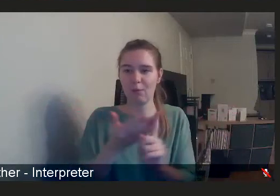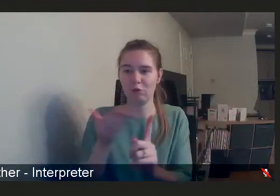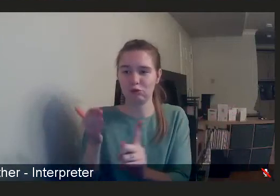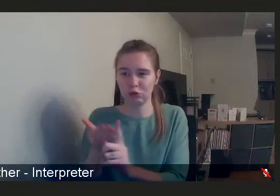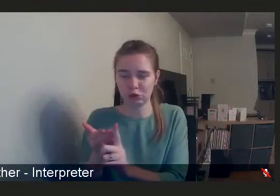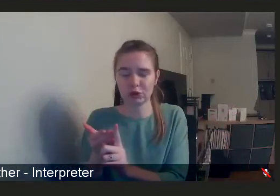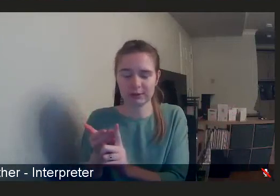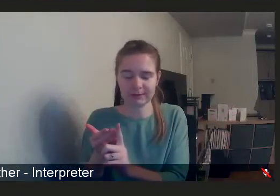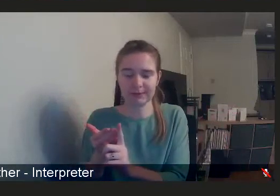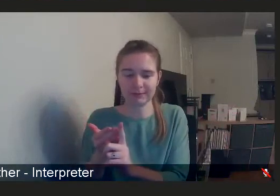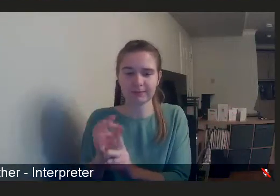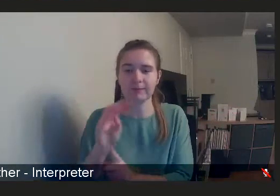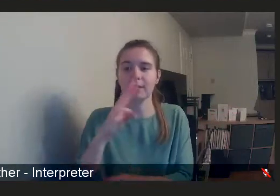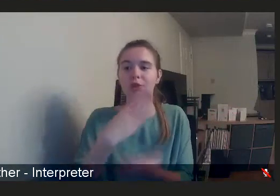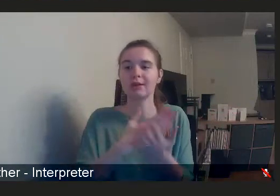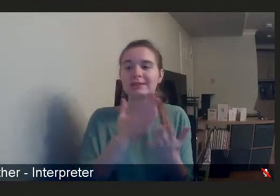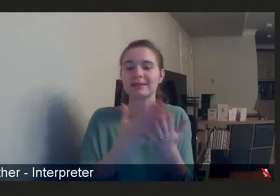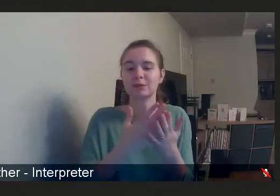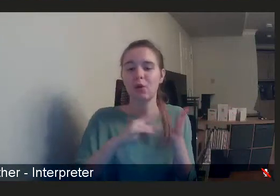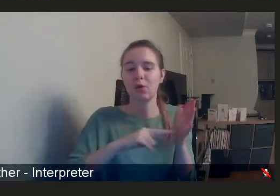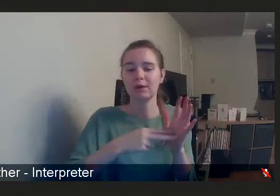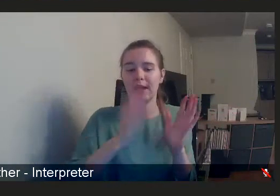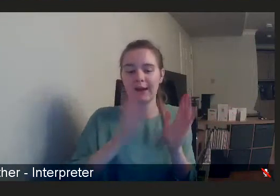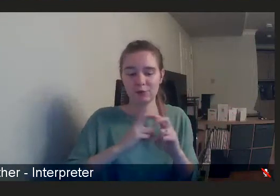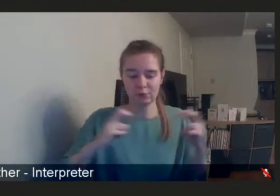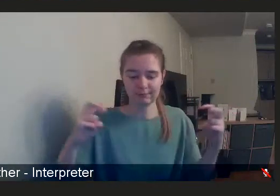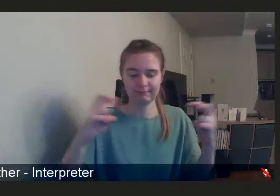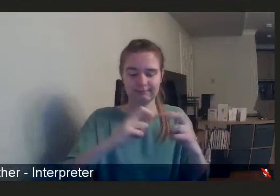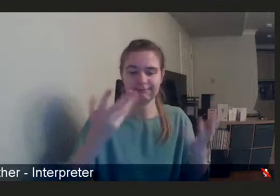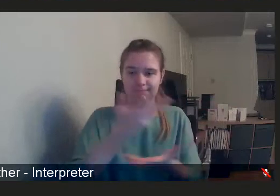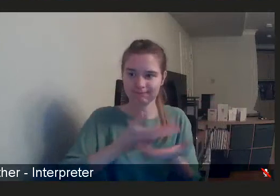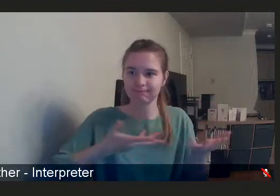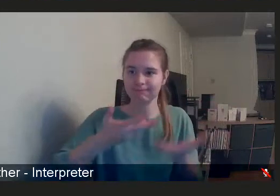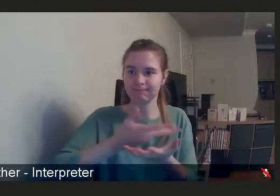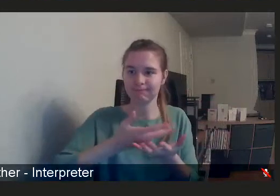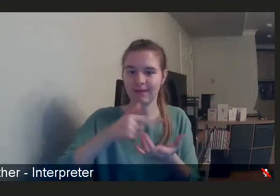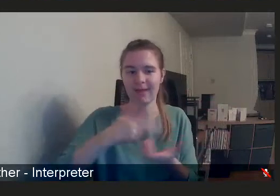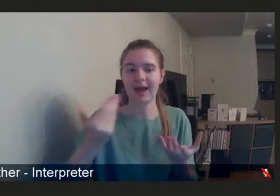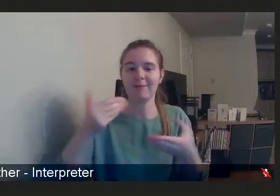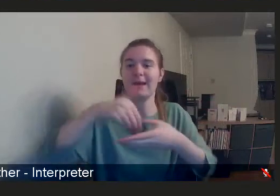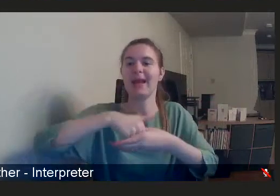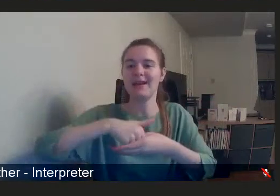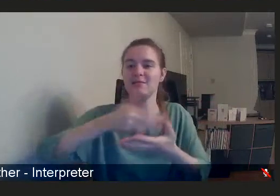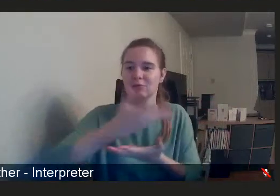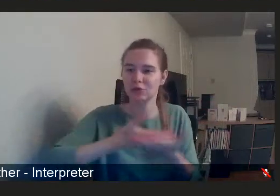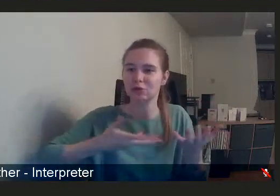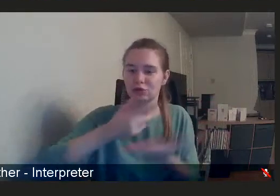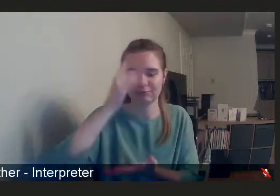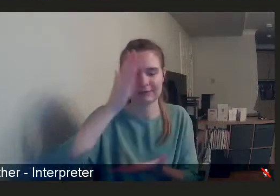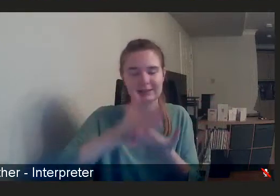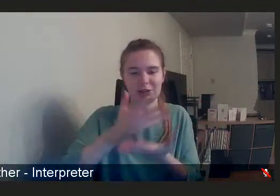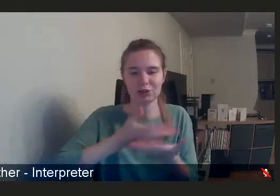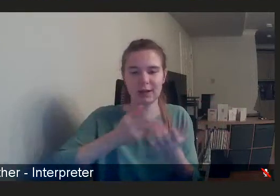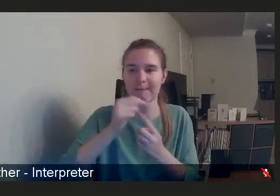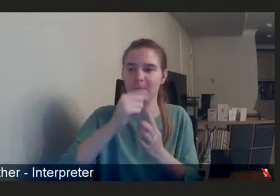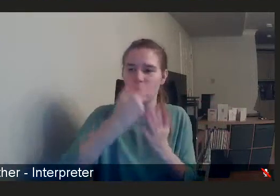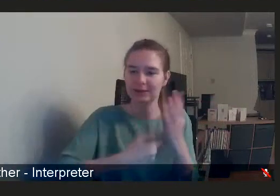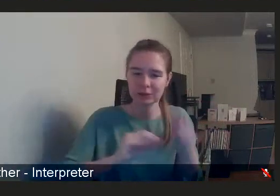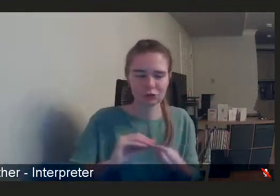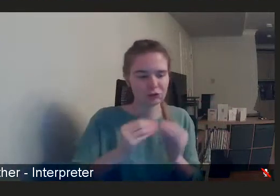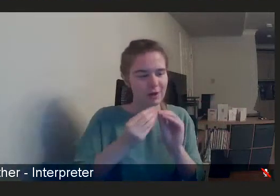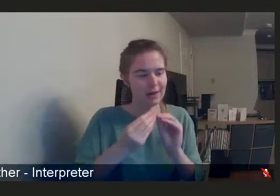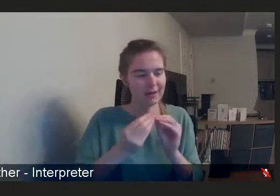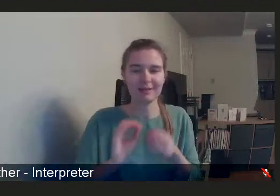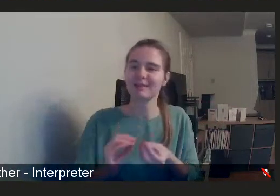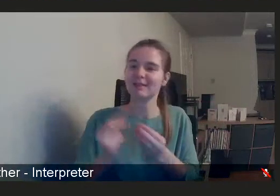um, third sector organisations need to be at the table. They need to be part of that kind of, you know, decision making that policy making and the design